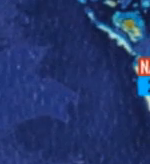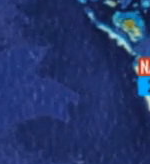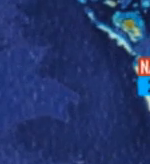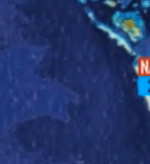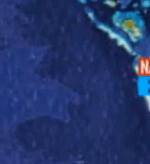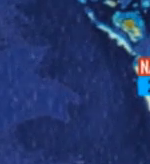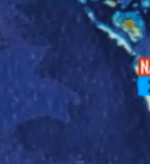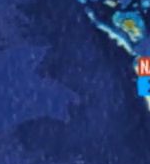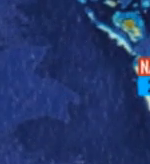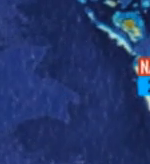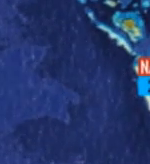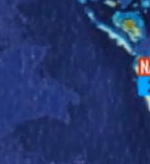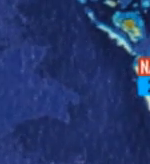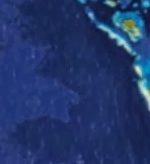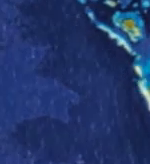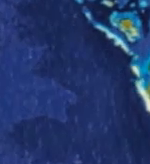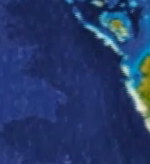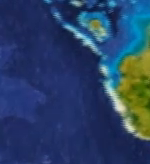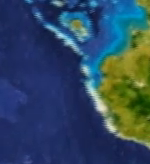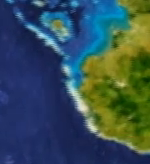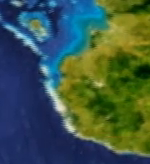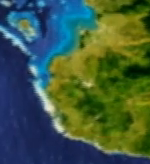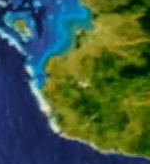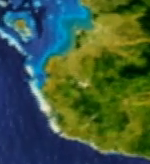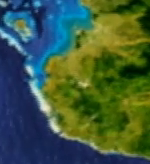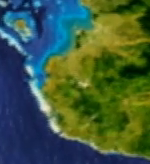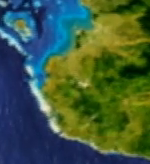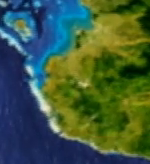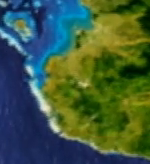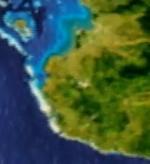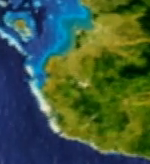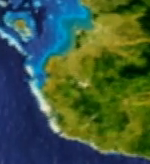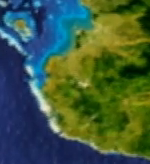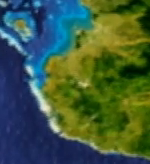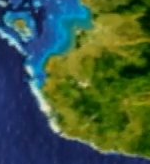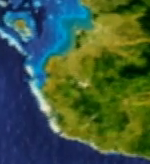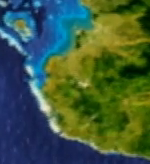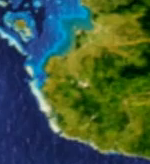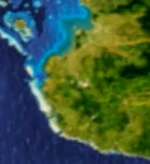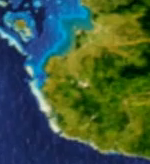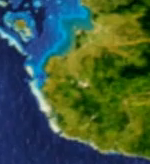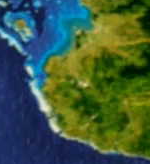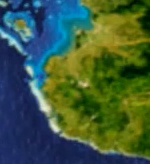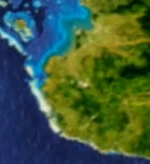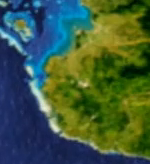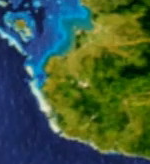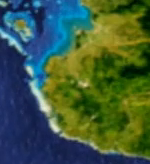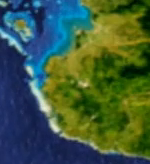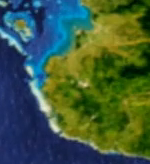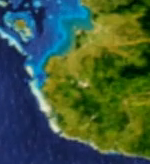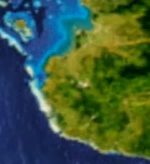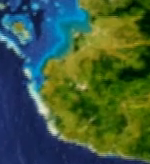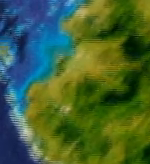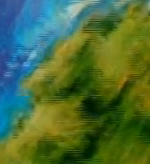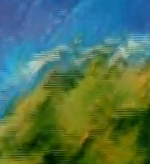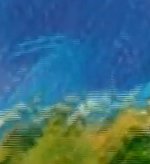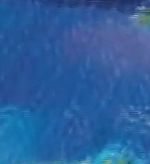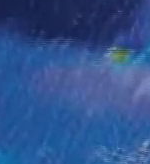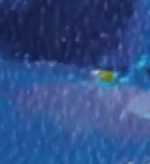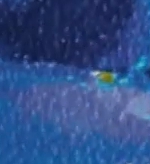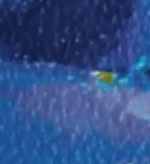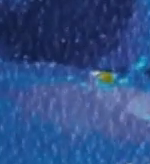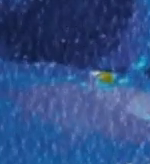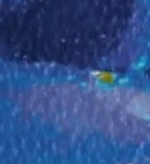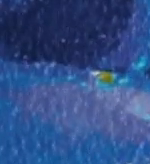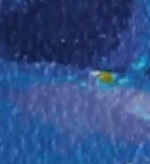was sunshine during the day and generally clear skies Eastwards from Pakharba to Suva it was cloudy with periods of sunshine and